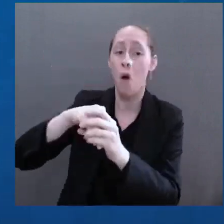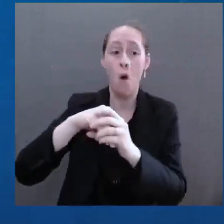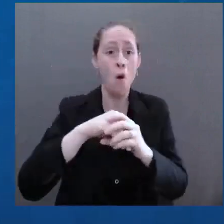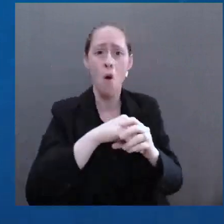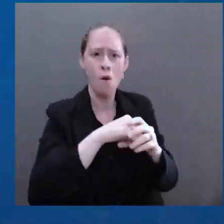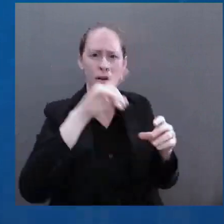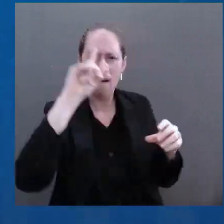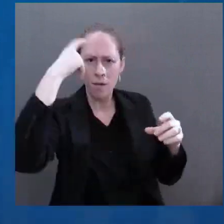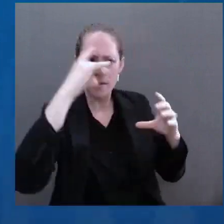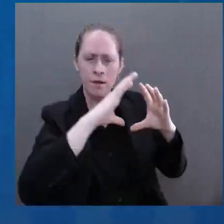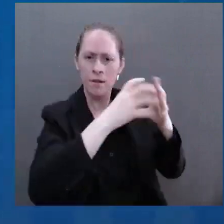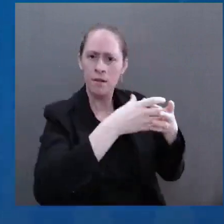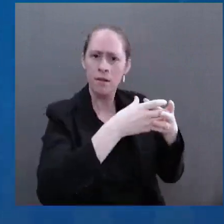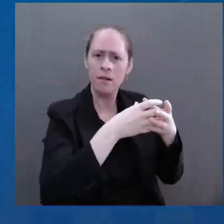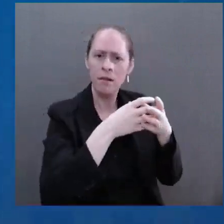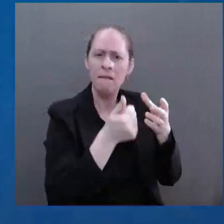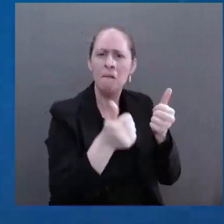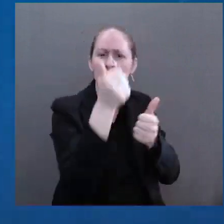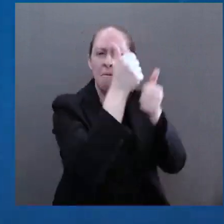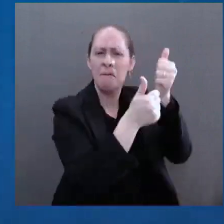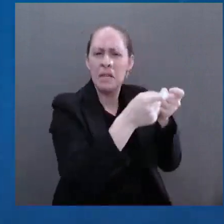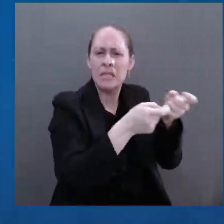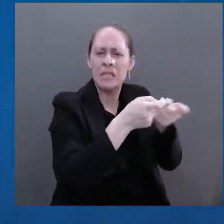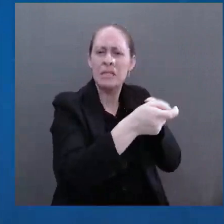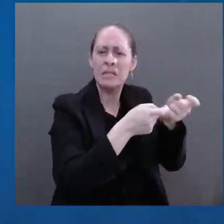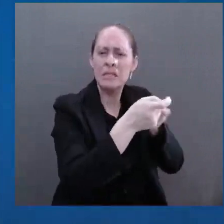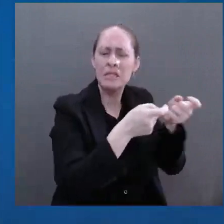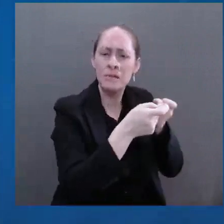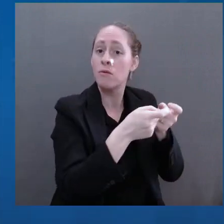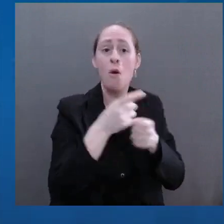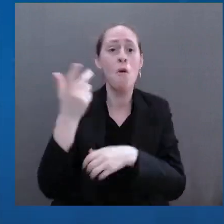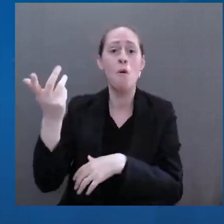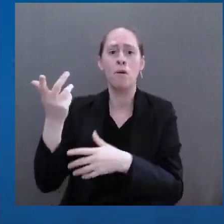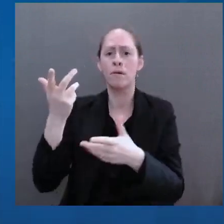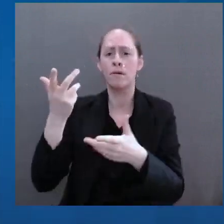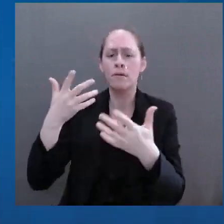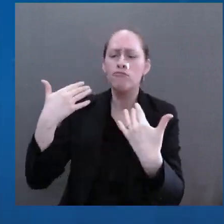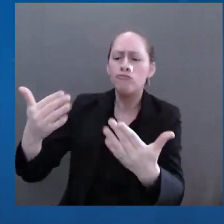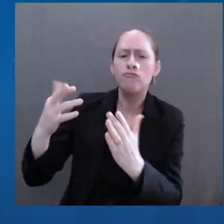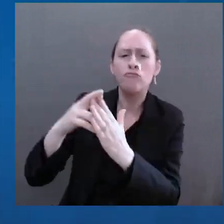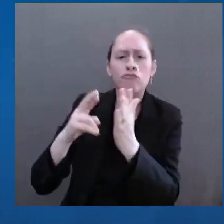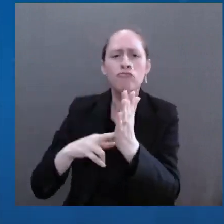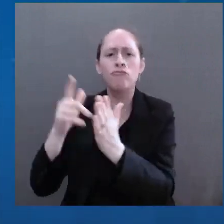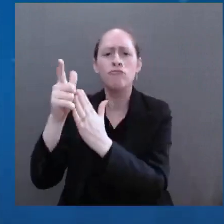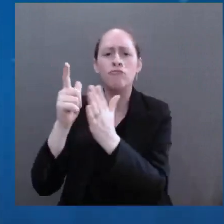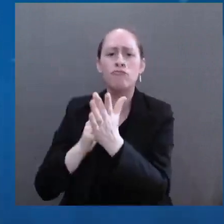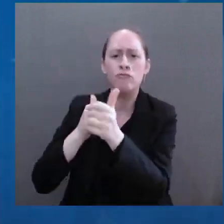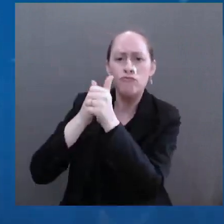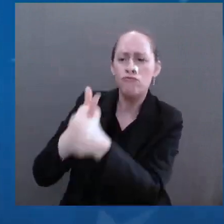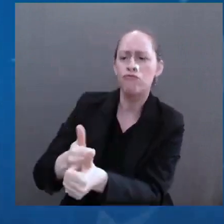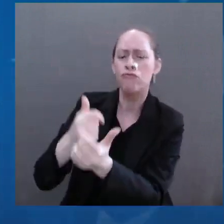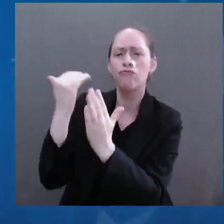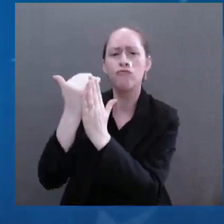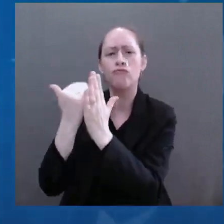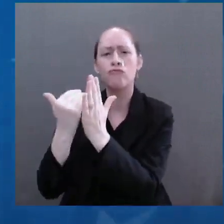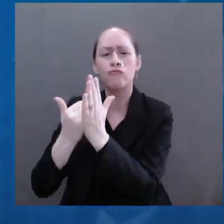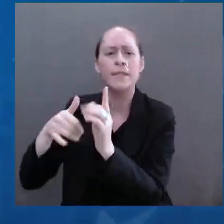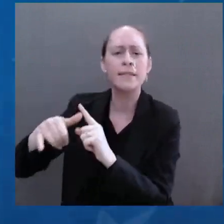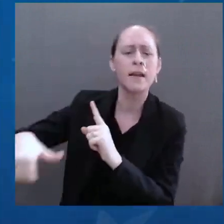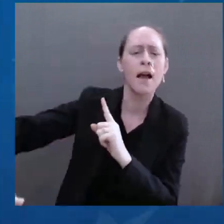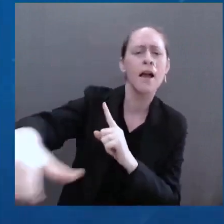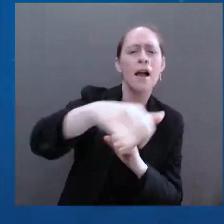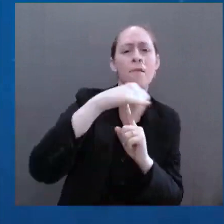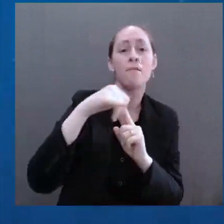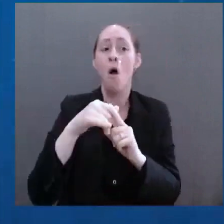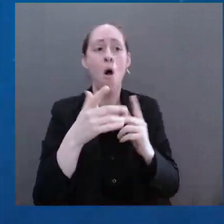In this battle, we need to be clear-eyed. This battle will not be won in days